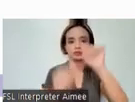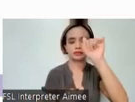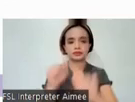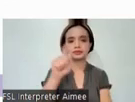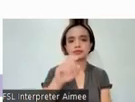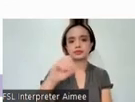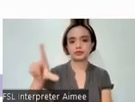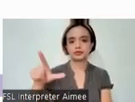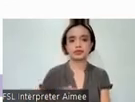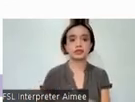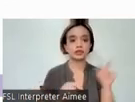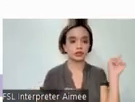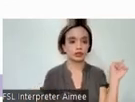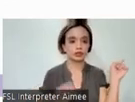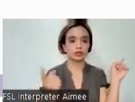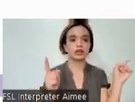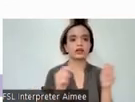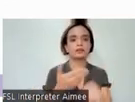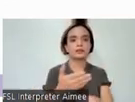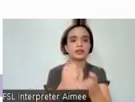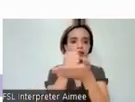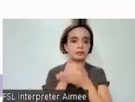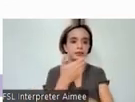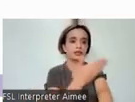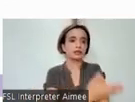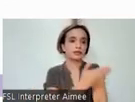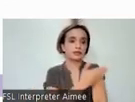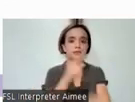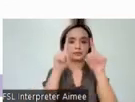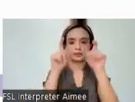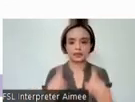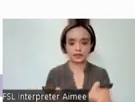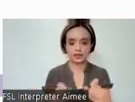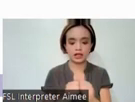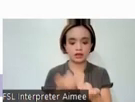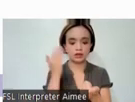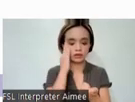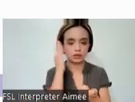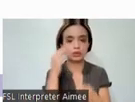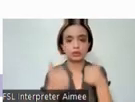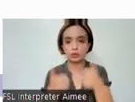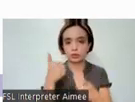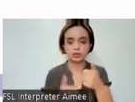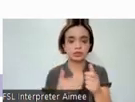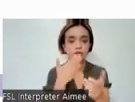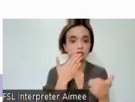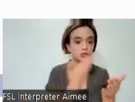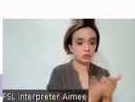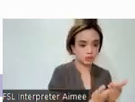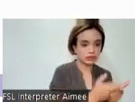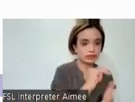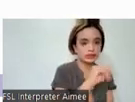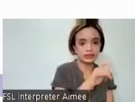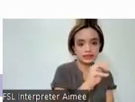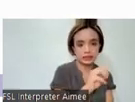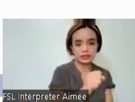analysis allows us to refine and improve the tests by determining which items in the tests performed well and which ones need